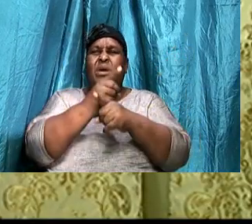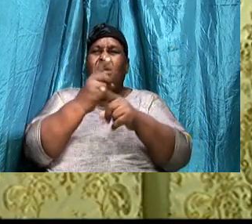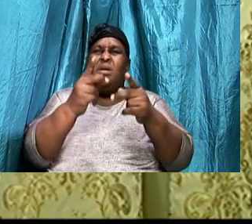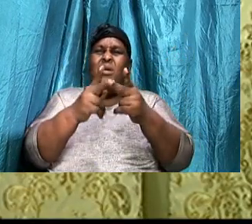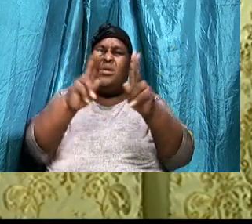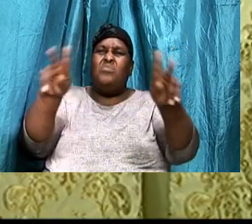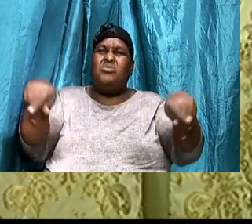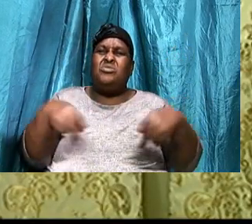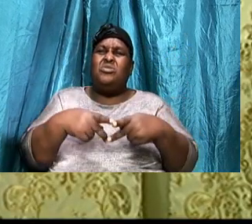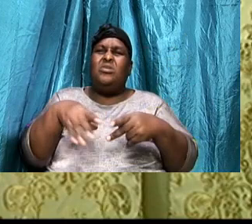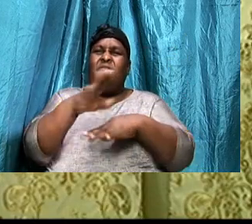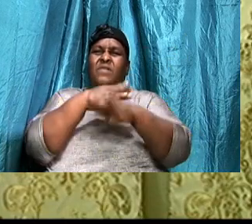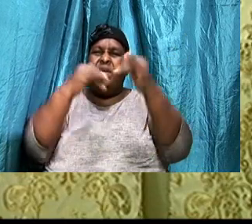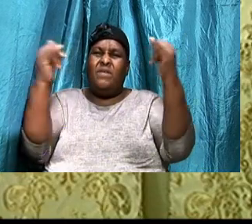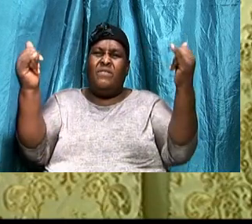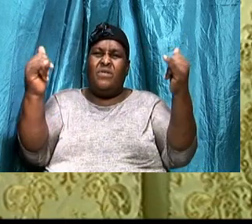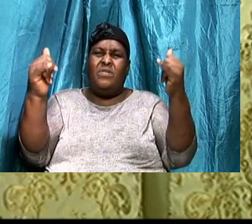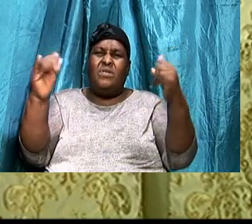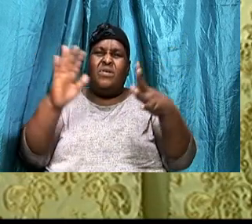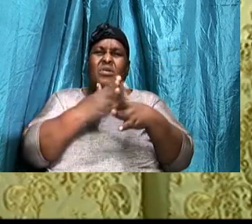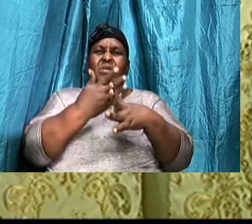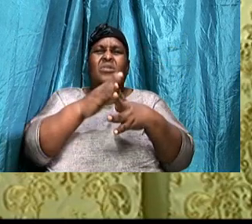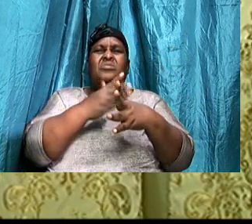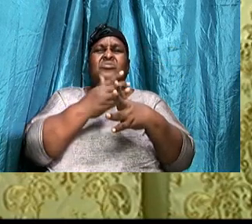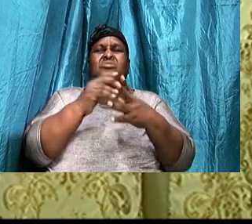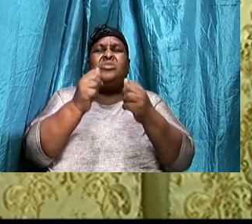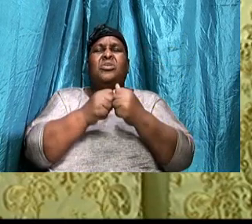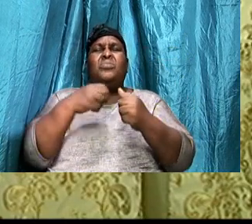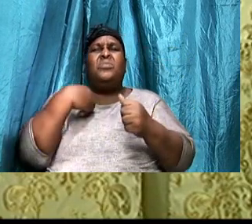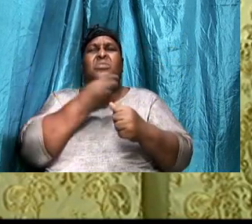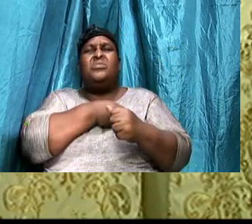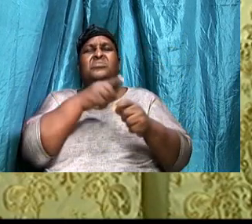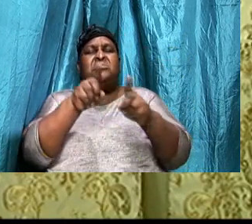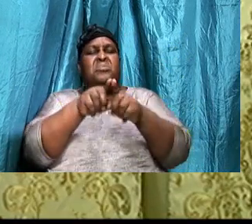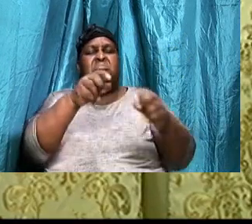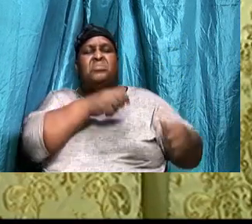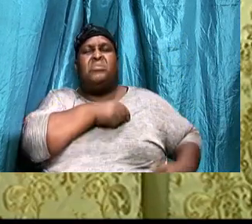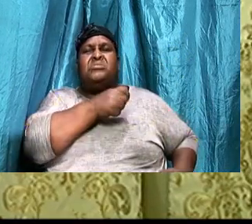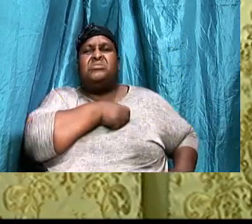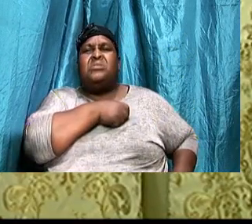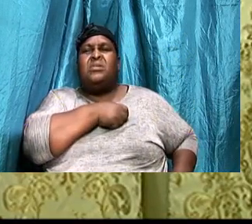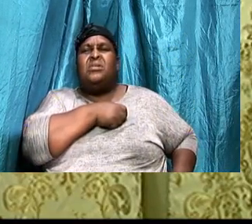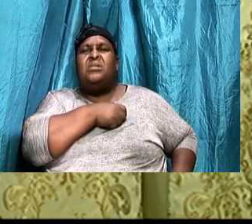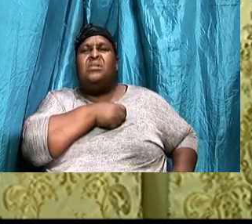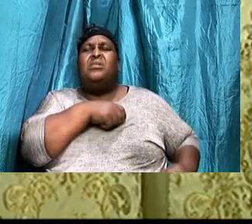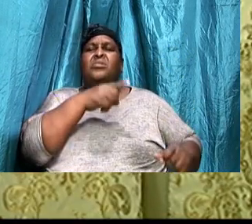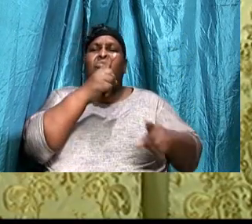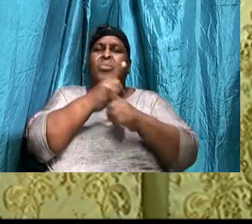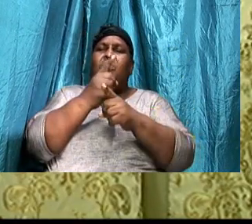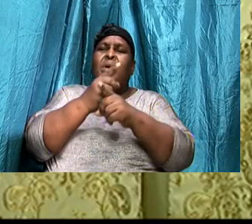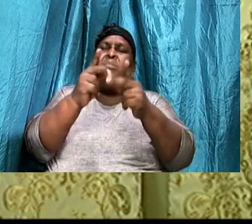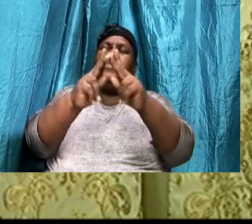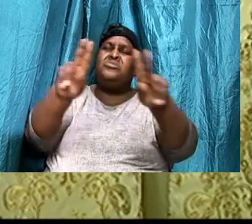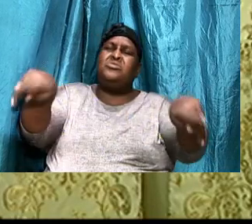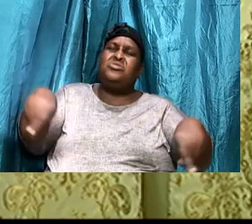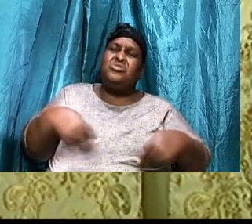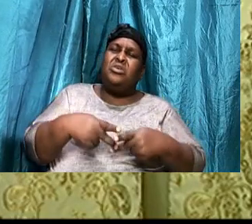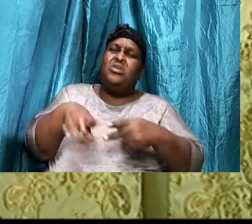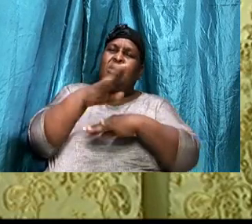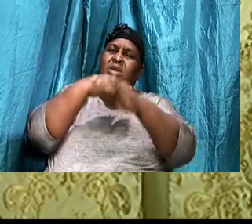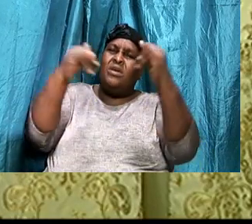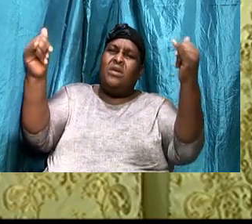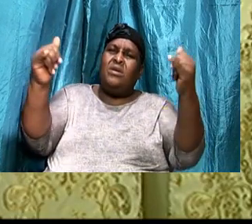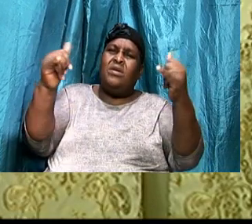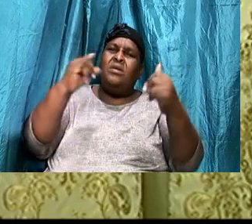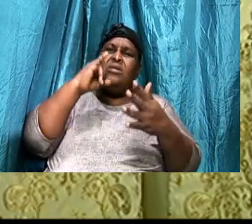I want to share, With us, That we know, That as ambassadors, The official, Position, Of heaven, Is